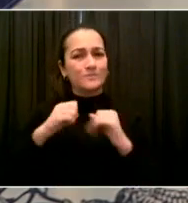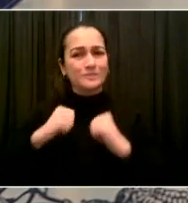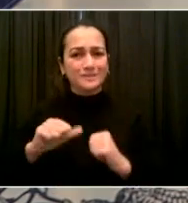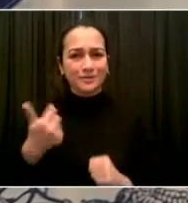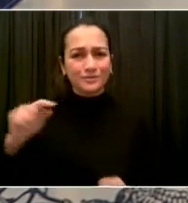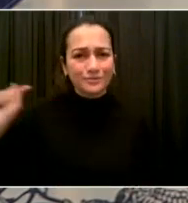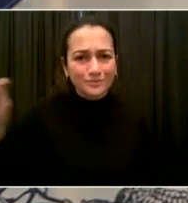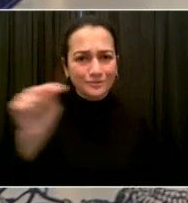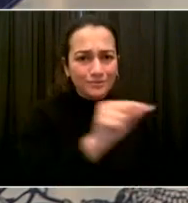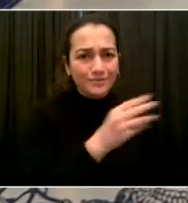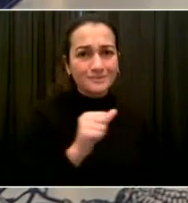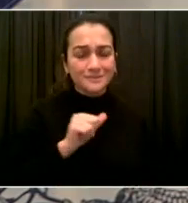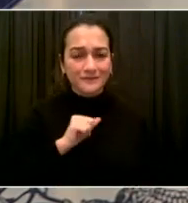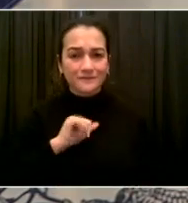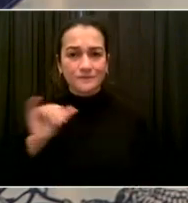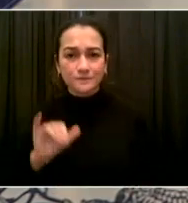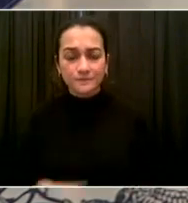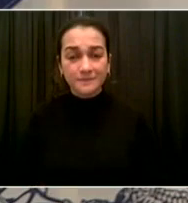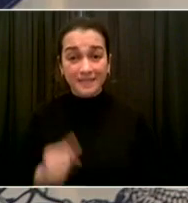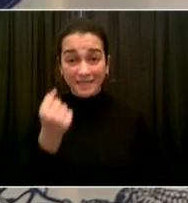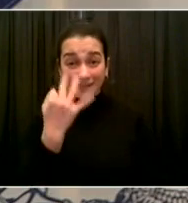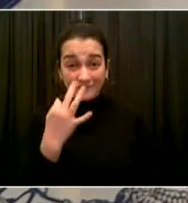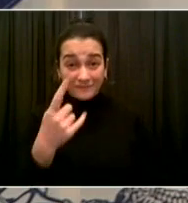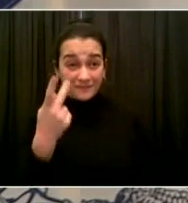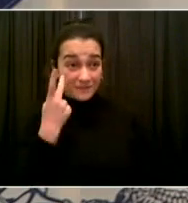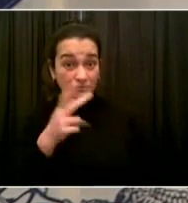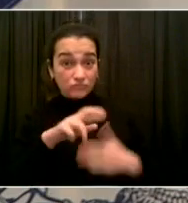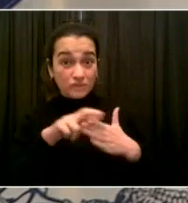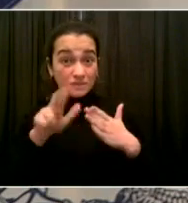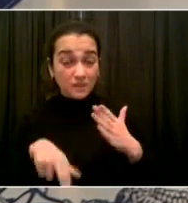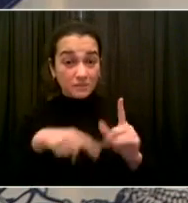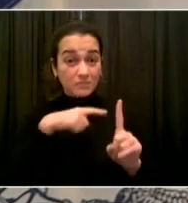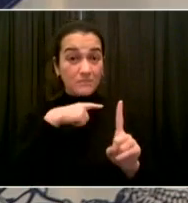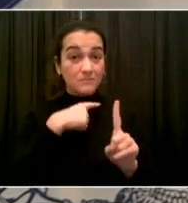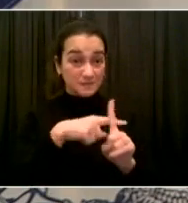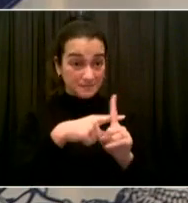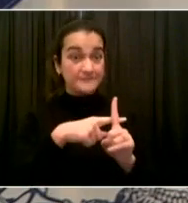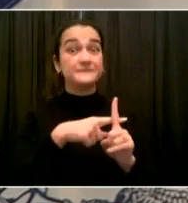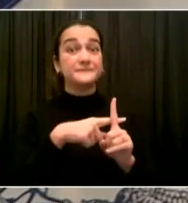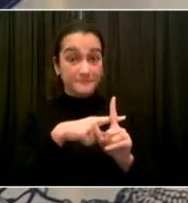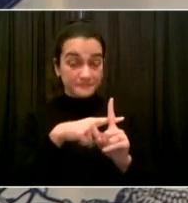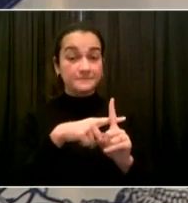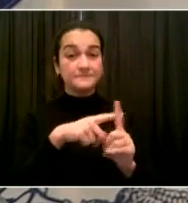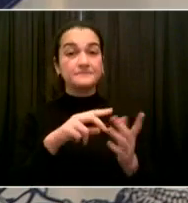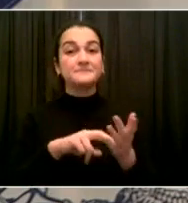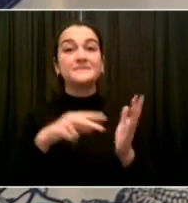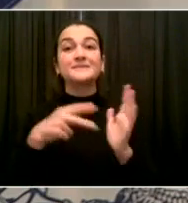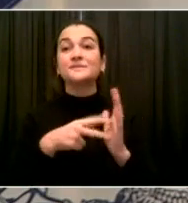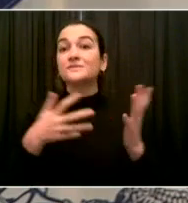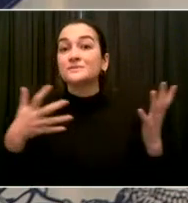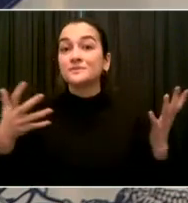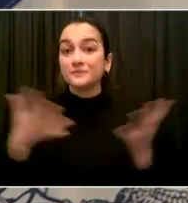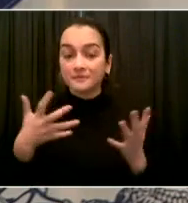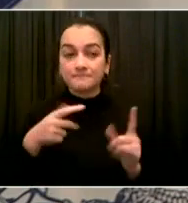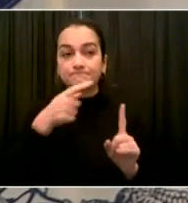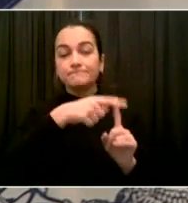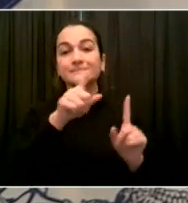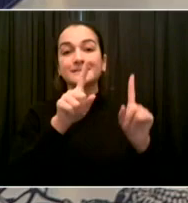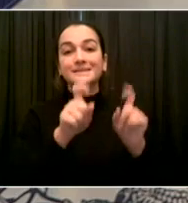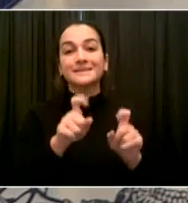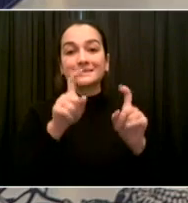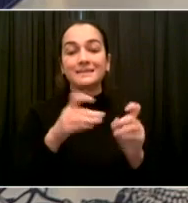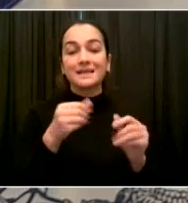Test and Trace Corps. We'll get whatever you need, whether it is a hotel room to isolate in, whether it is food, medical support,